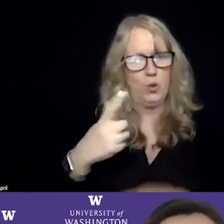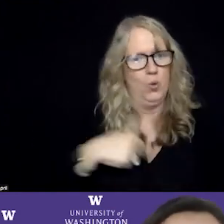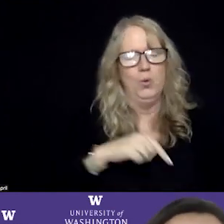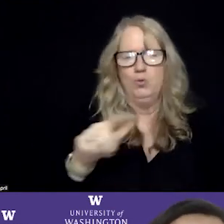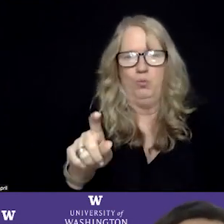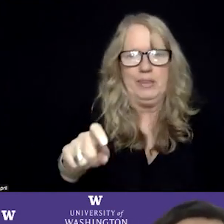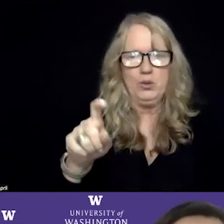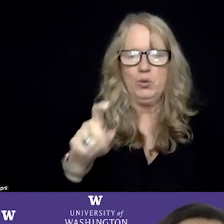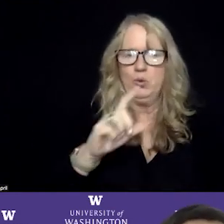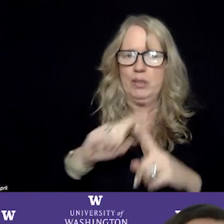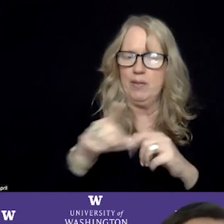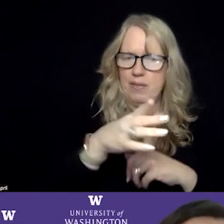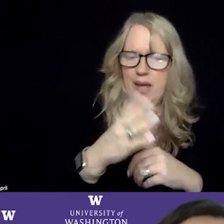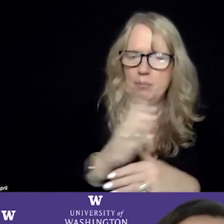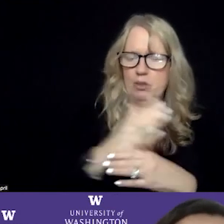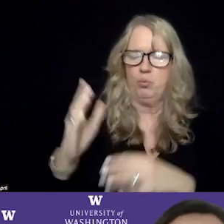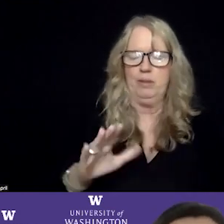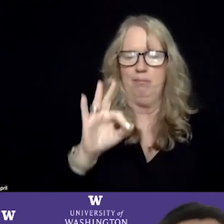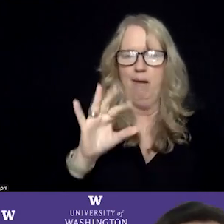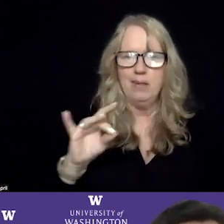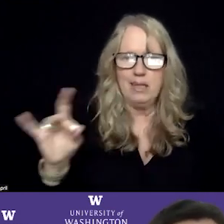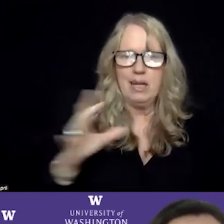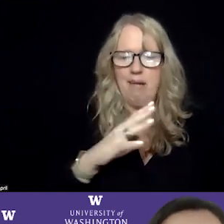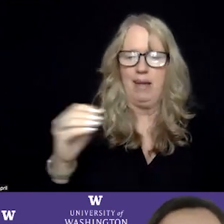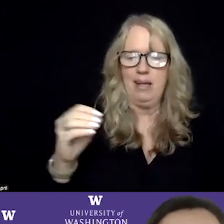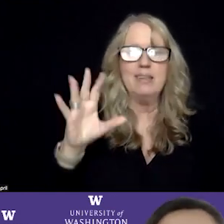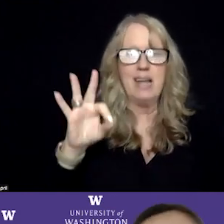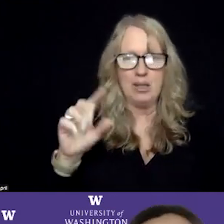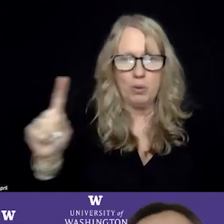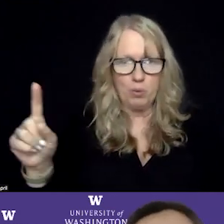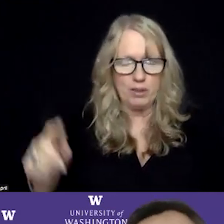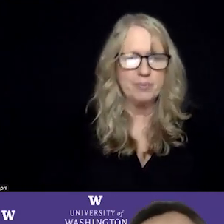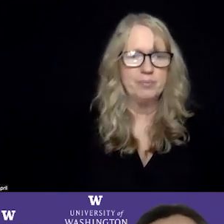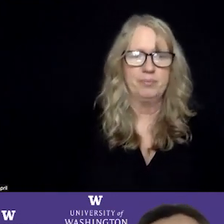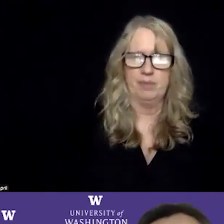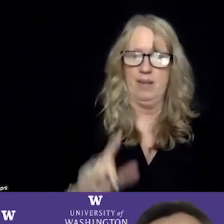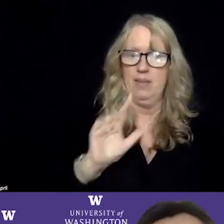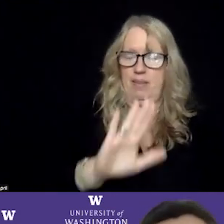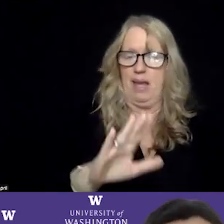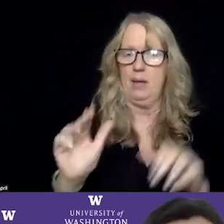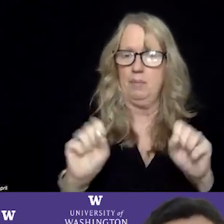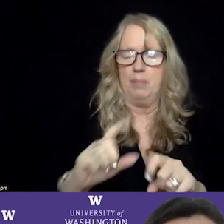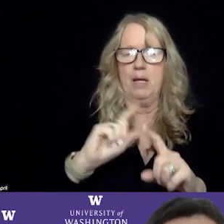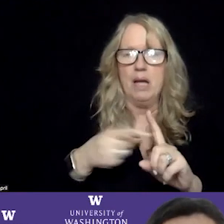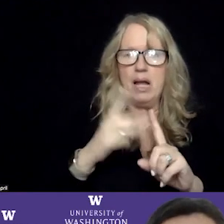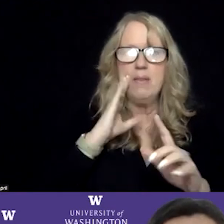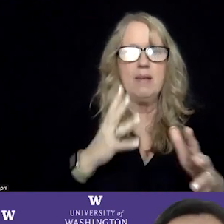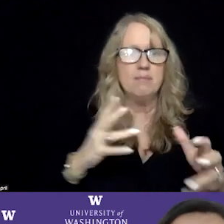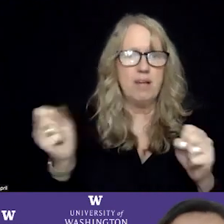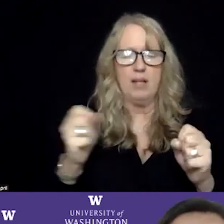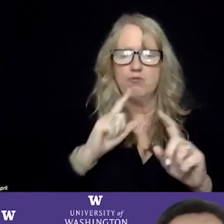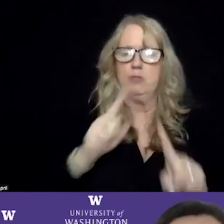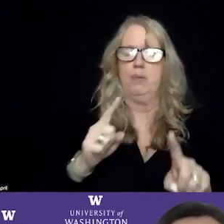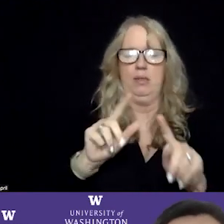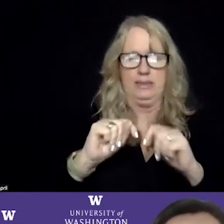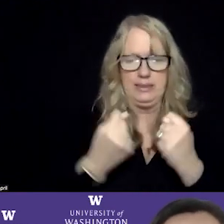interoperability between 988 and 911. And that interoperability between the mobile rapid response teams and what